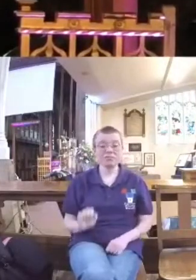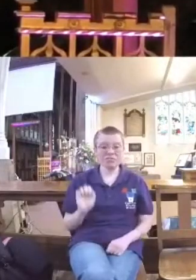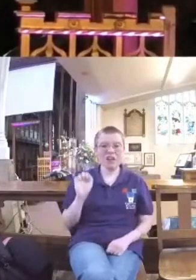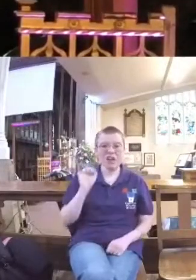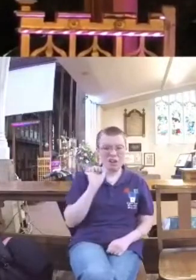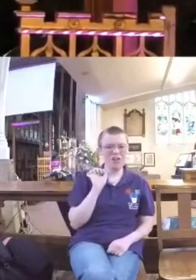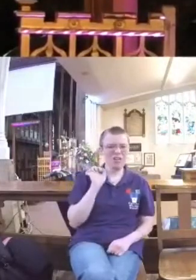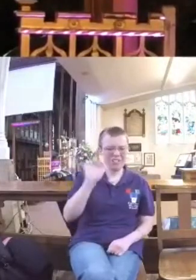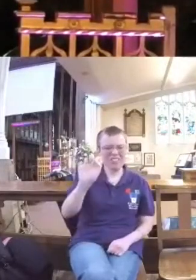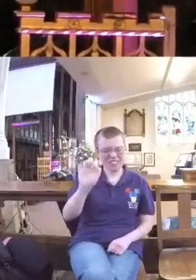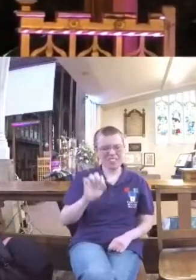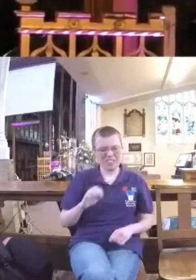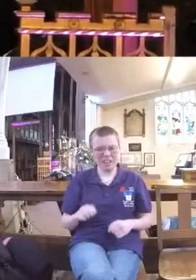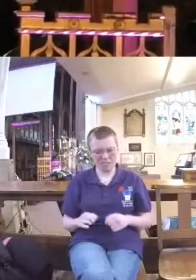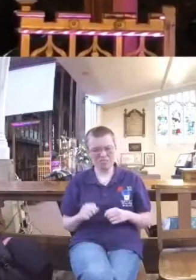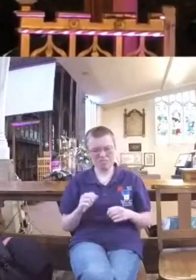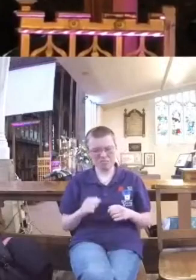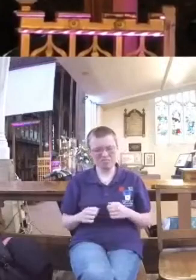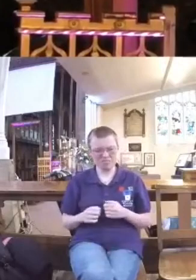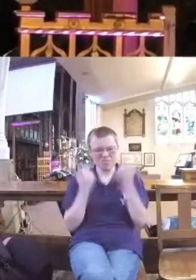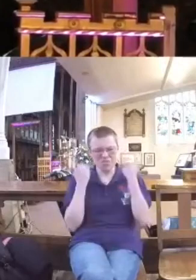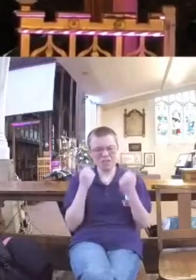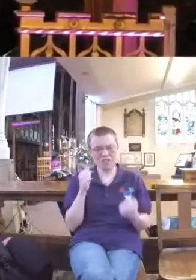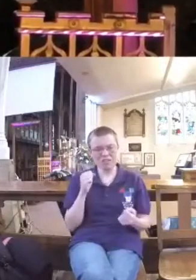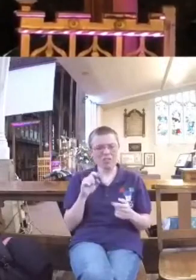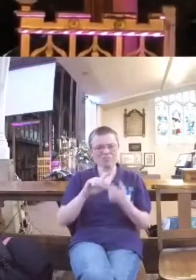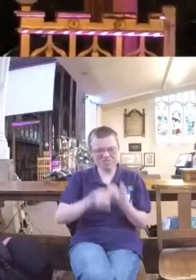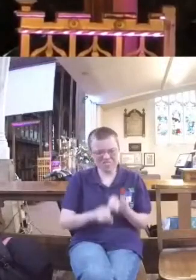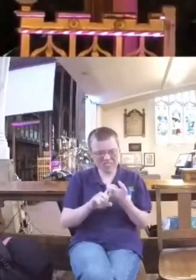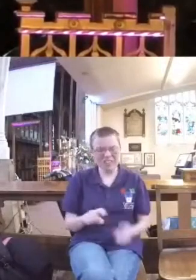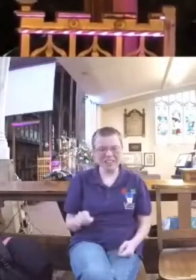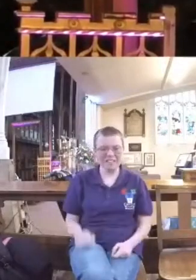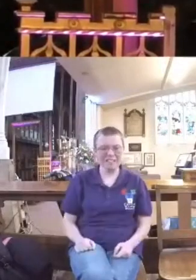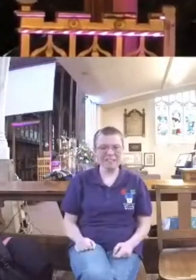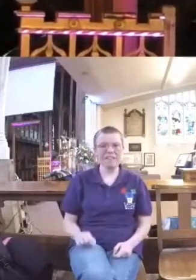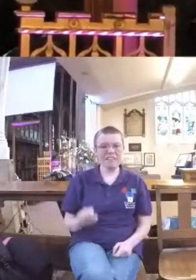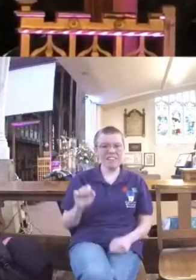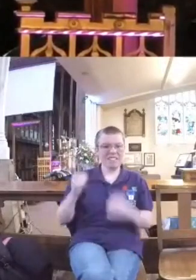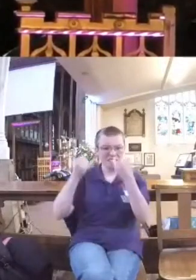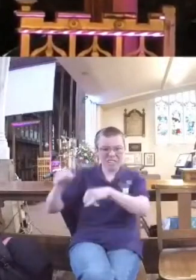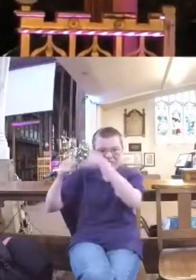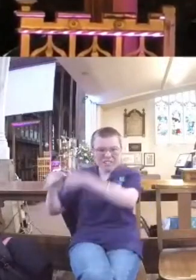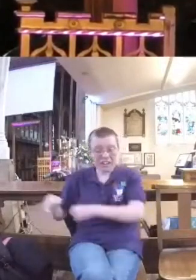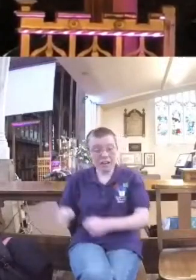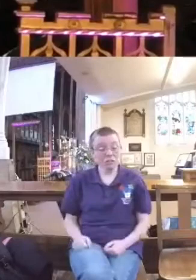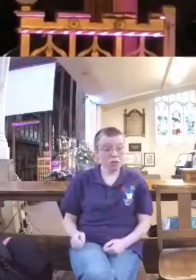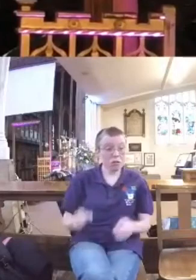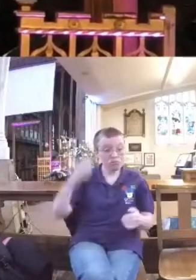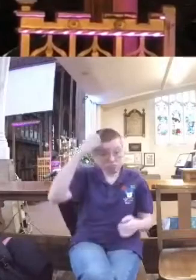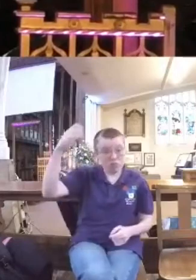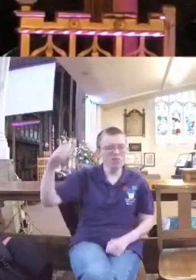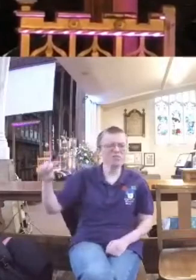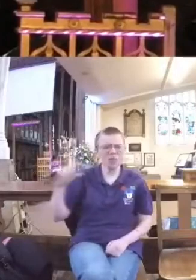own strength and then experiencing terrible downfalls. So Isaiah could have, should have,